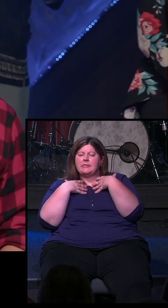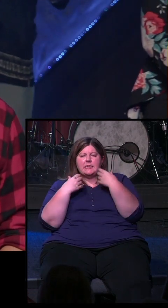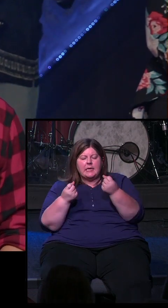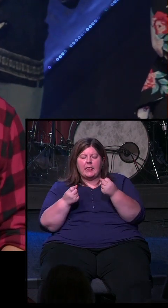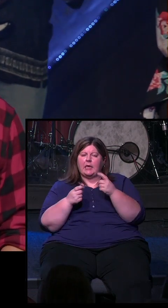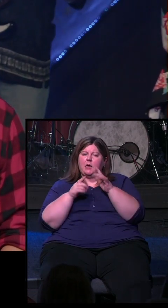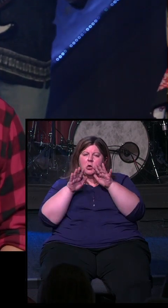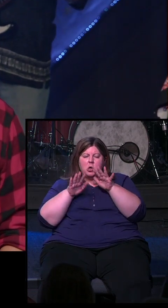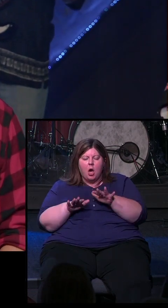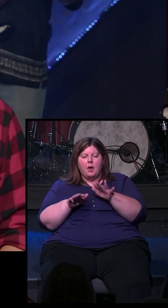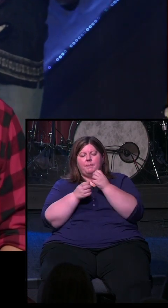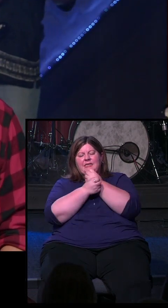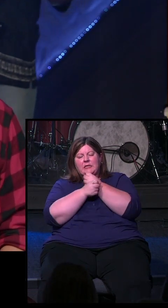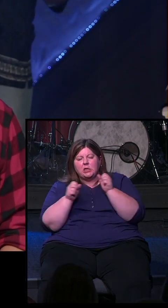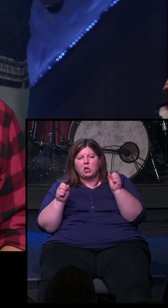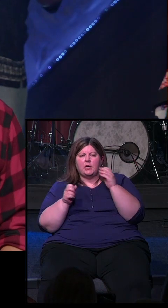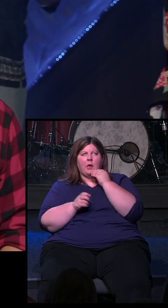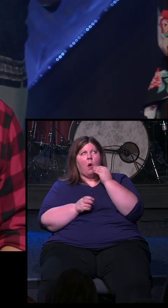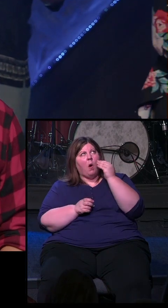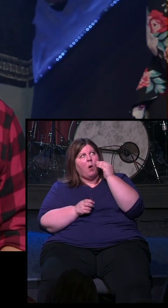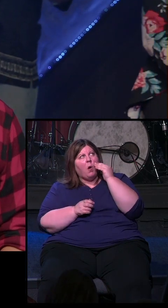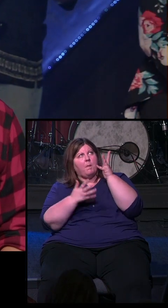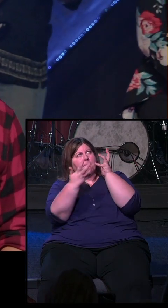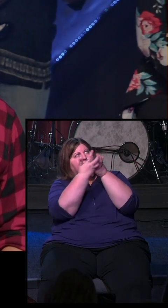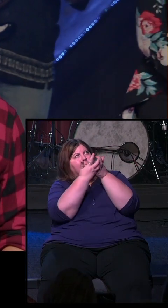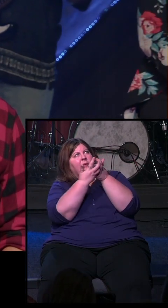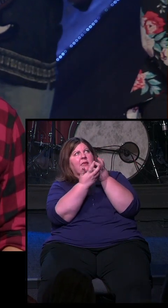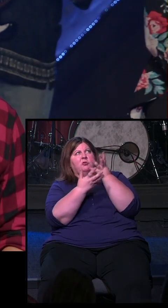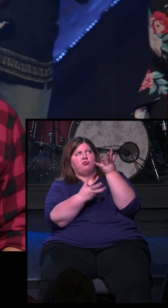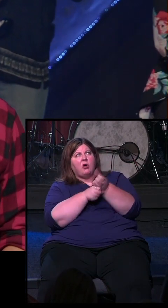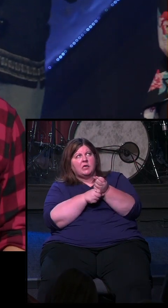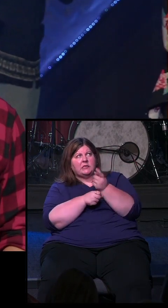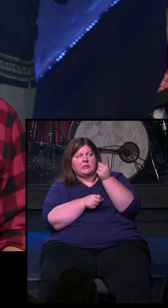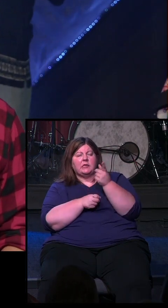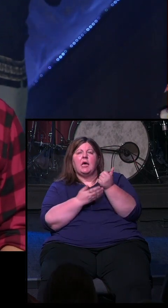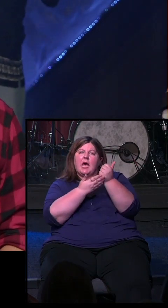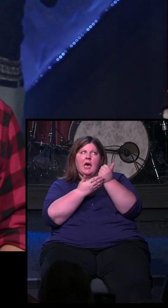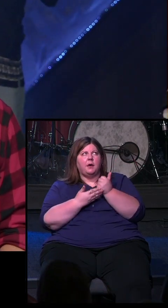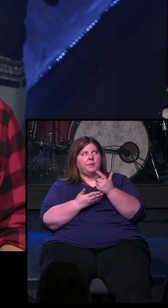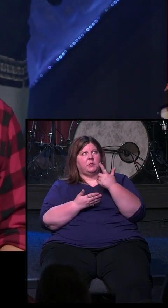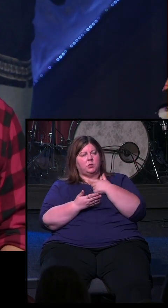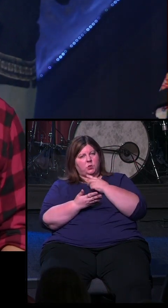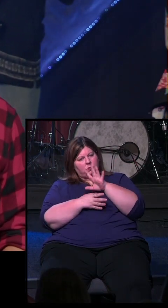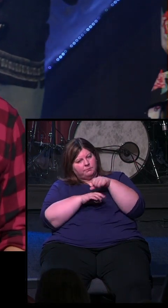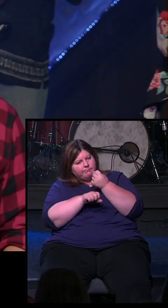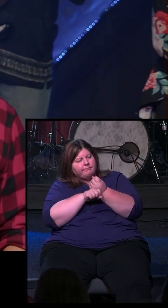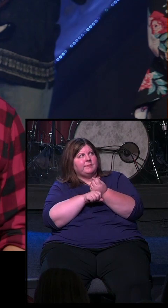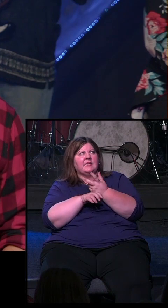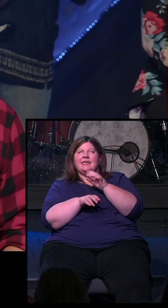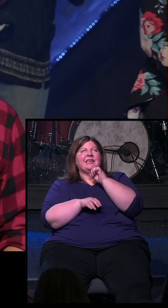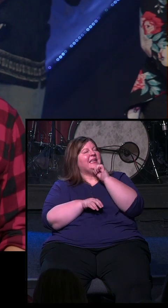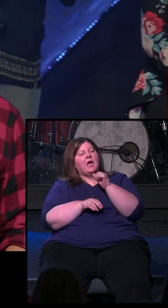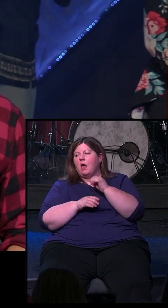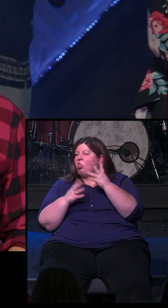an ultimate security, an ultimate place that we can live and we can put our faith and our trust. God, help us to root our lives in that now. Help us not to listen